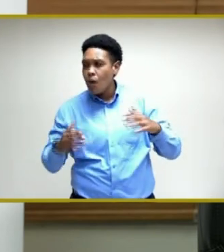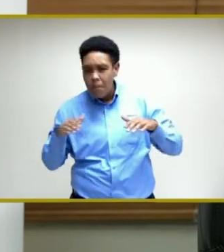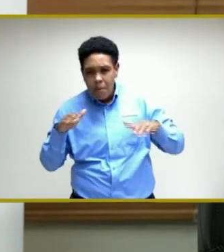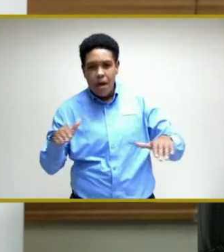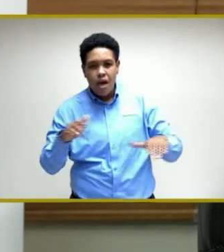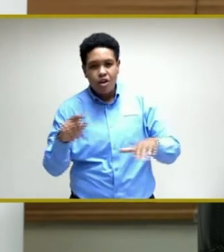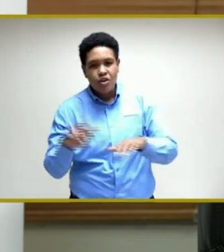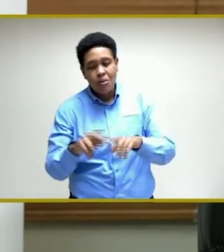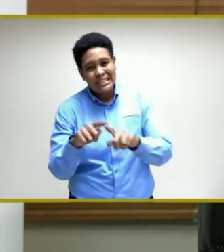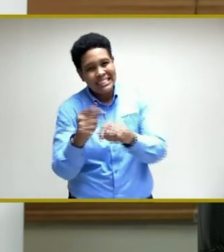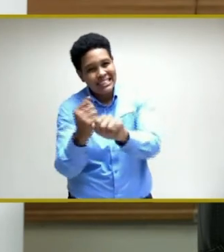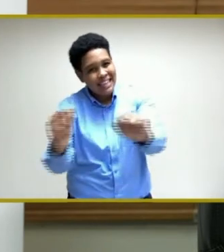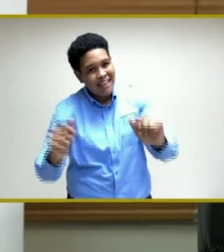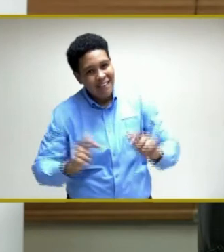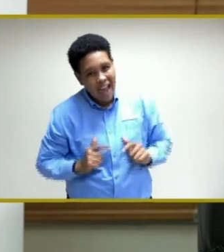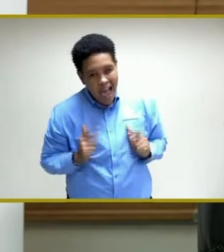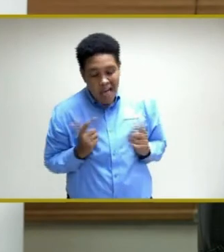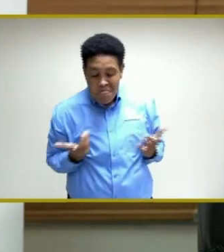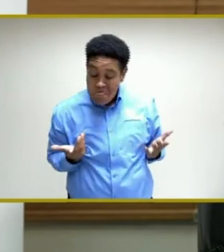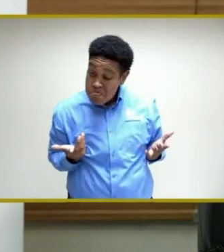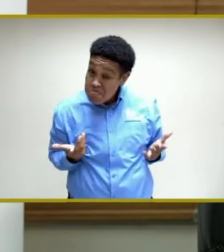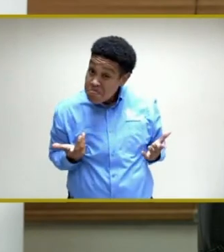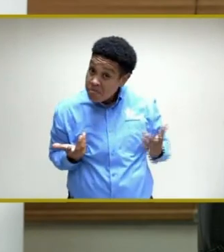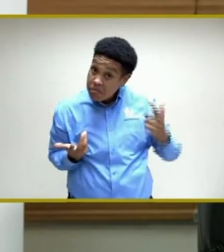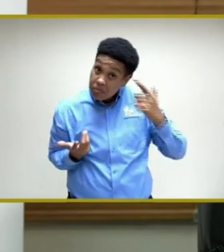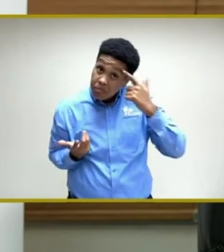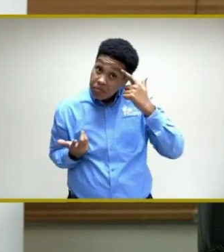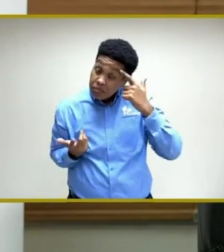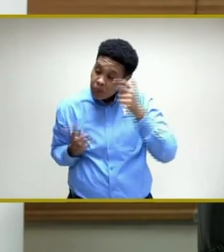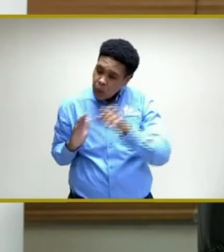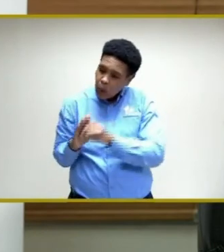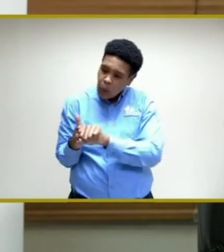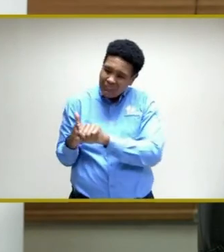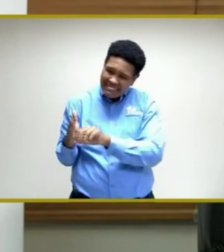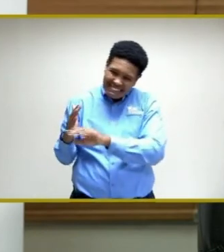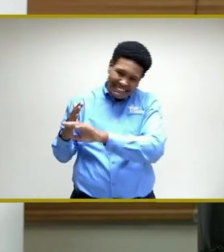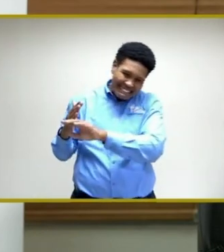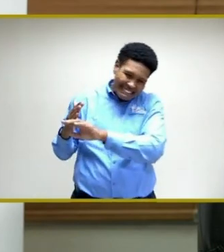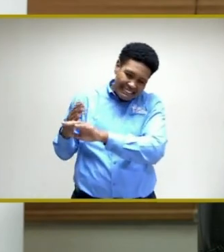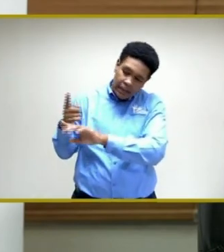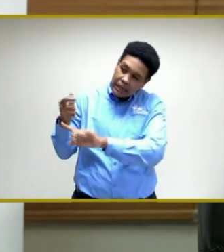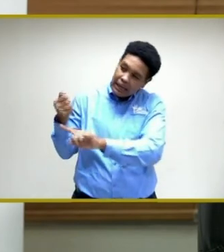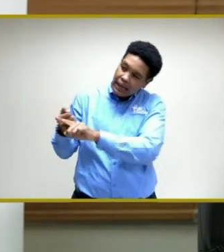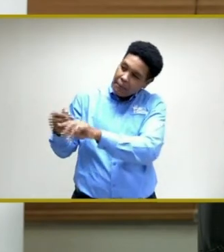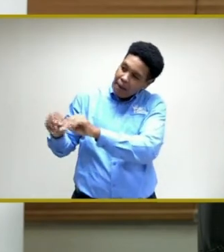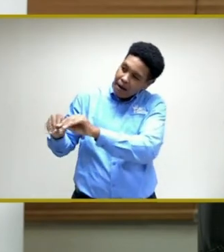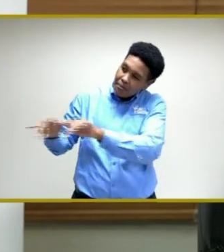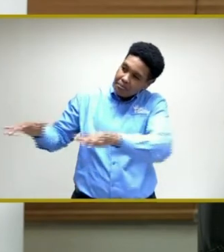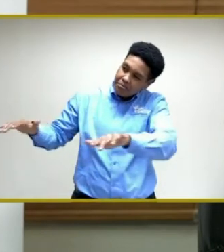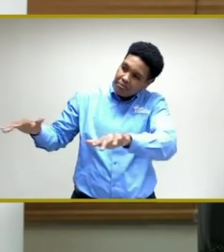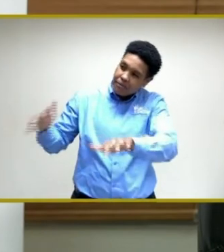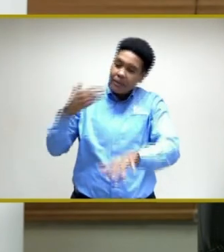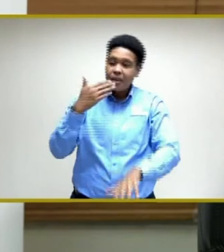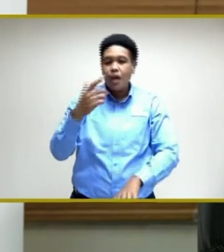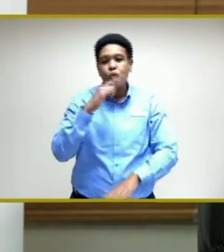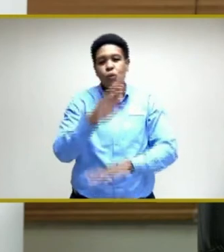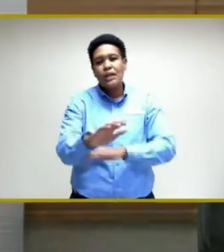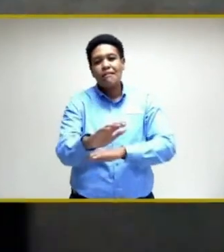saving lives against the coronavirus and its impact. thank you. Have a good evening.